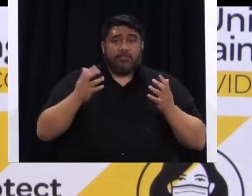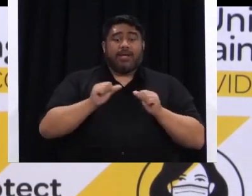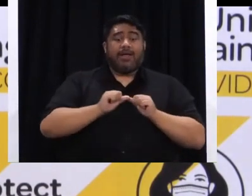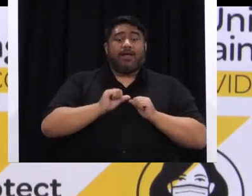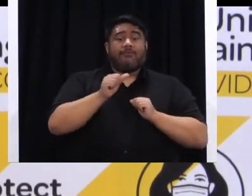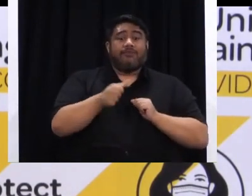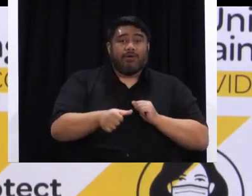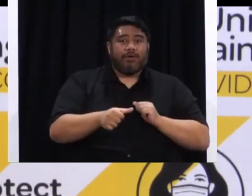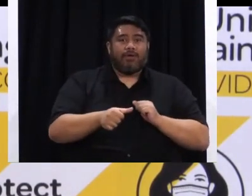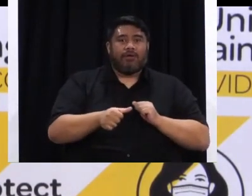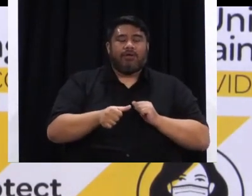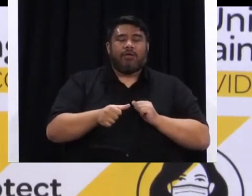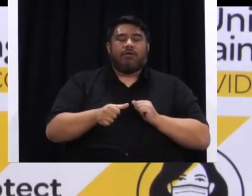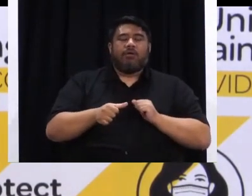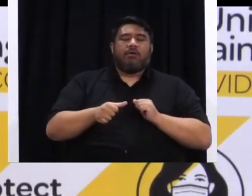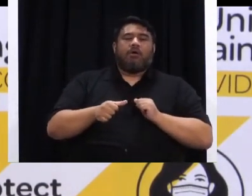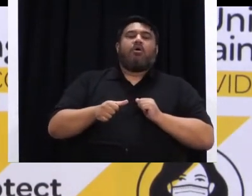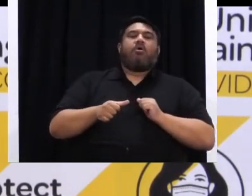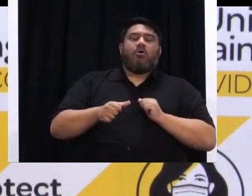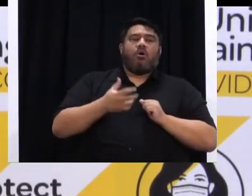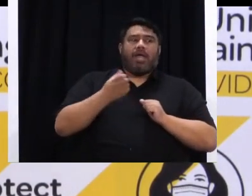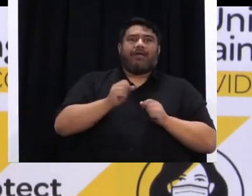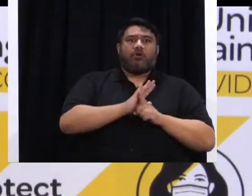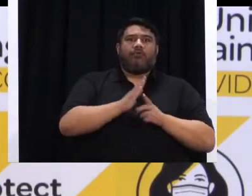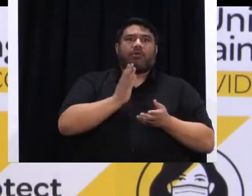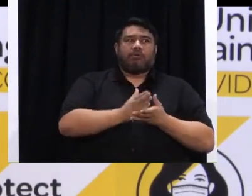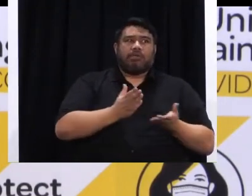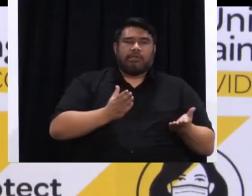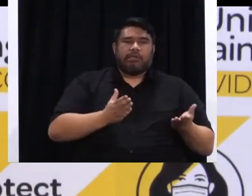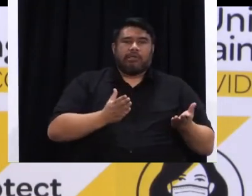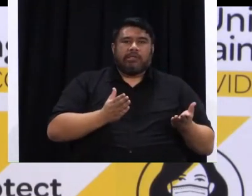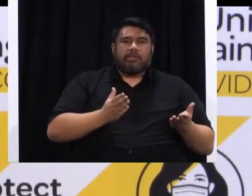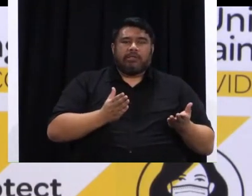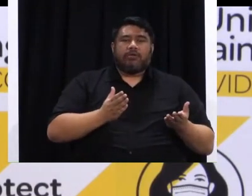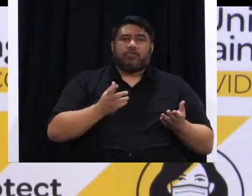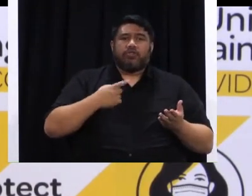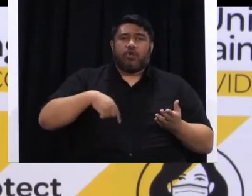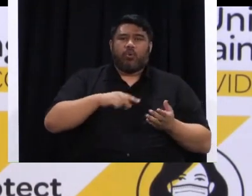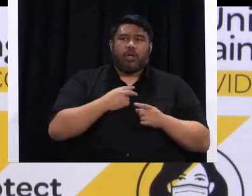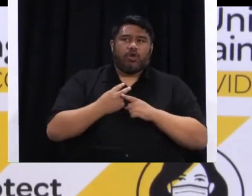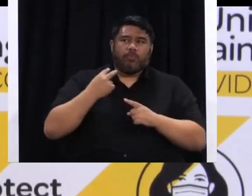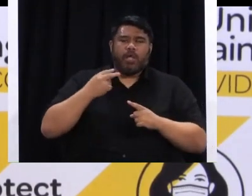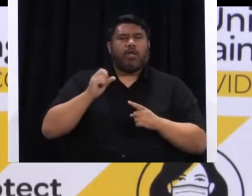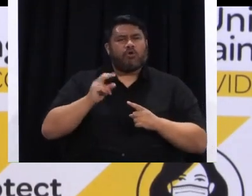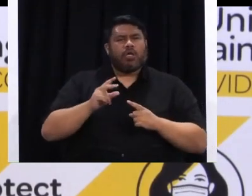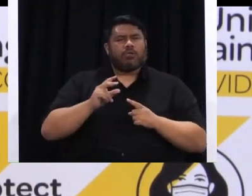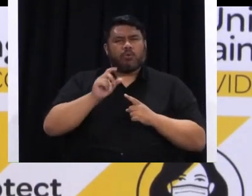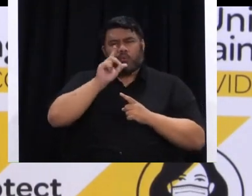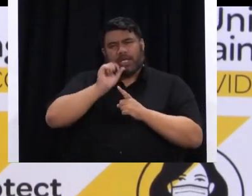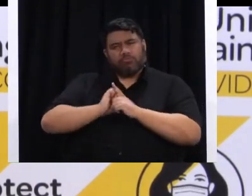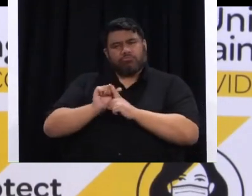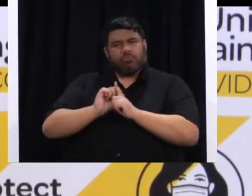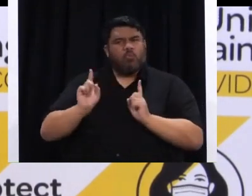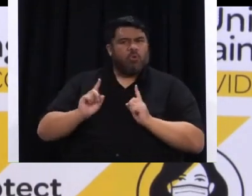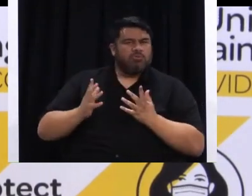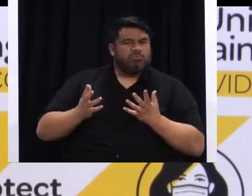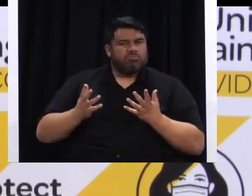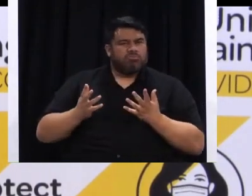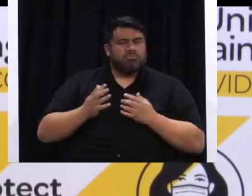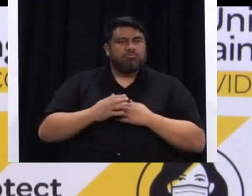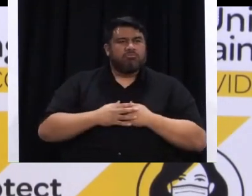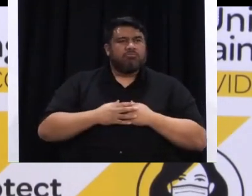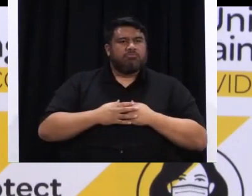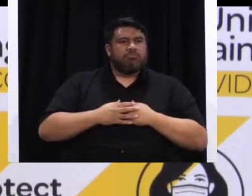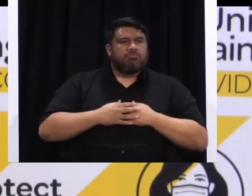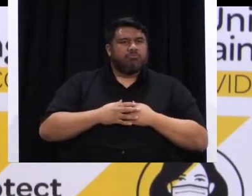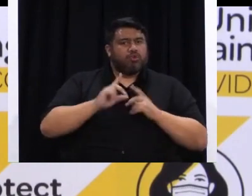that, seeing that they had a COVID-positive case, and then that causes us to look in hindsight as to what else could have been done. I think what we're reflecting here is that we